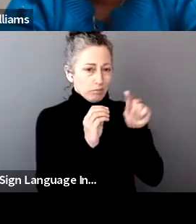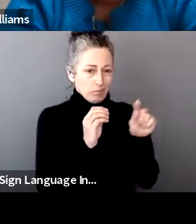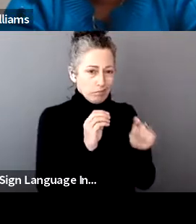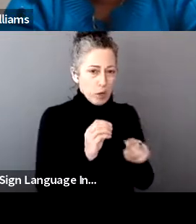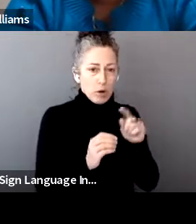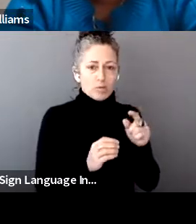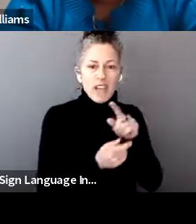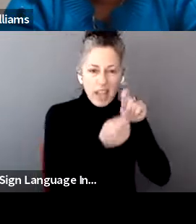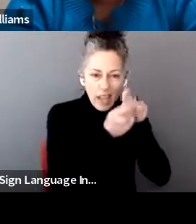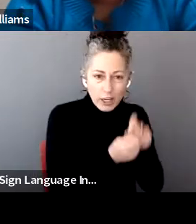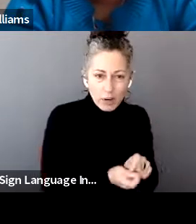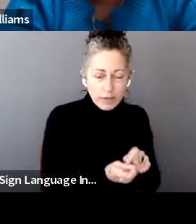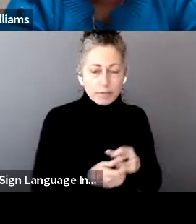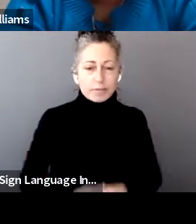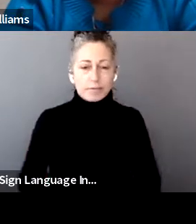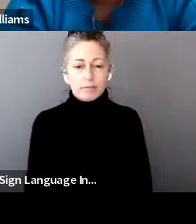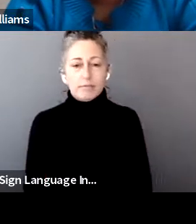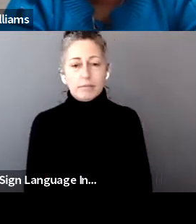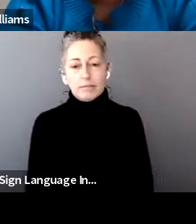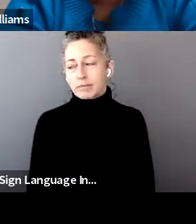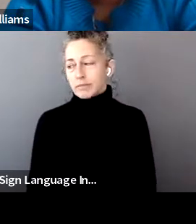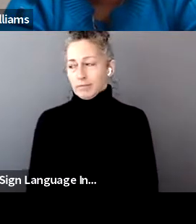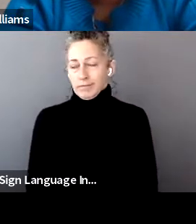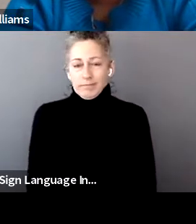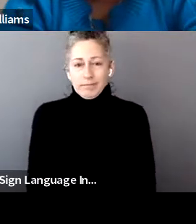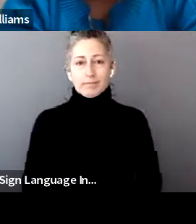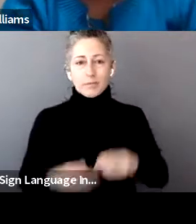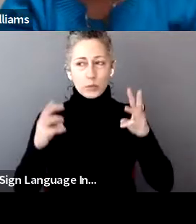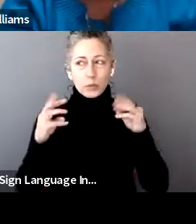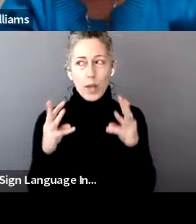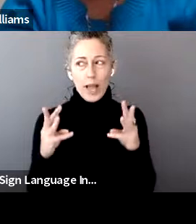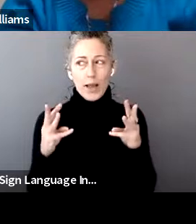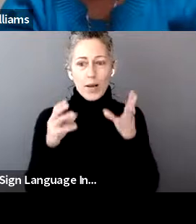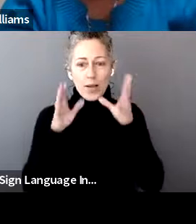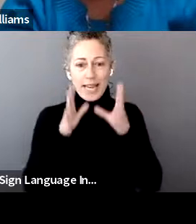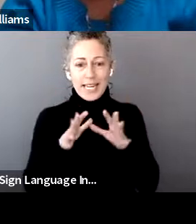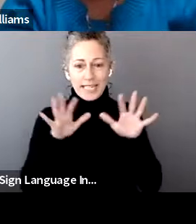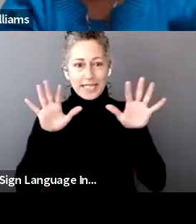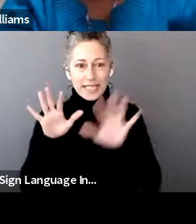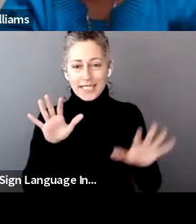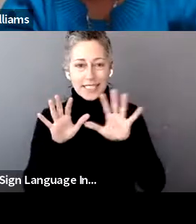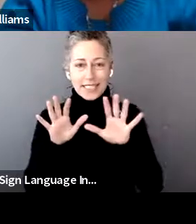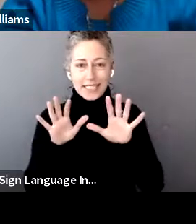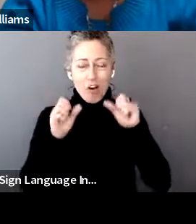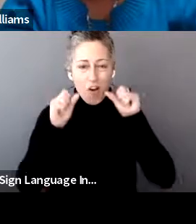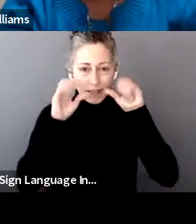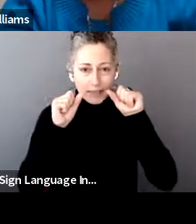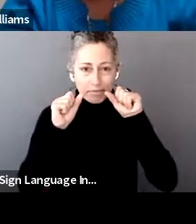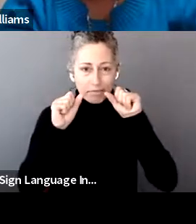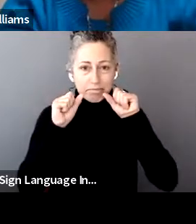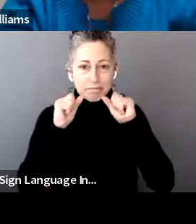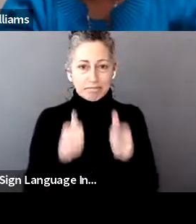Very good. Wow. Ladies, this was absolutely awesome. All timely within our, our timeframe. And,